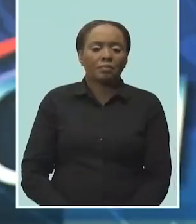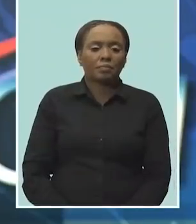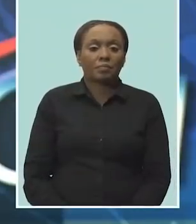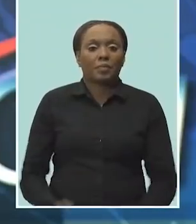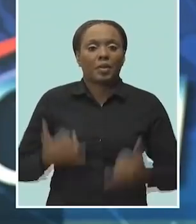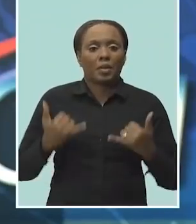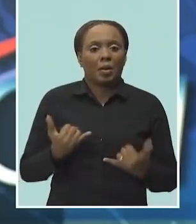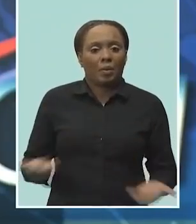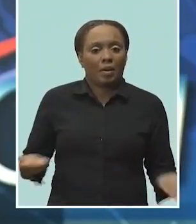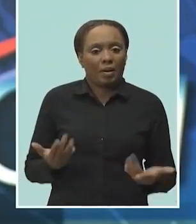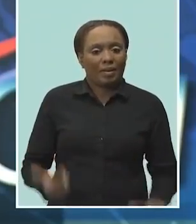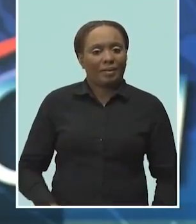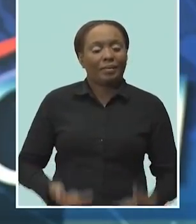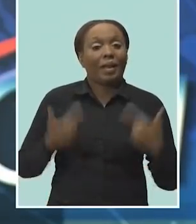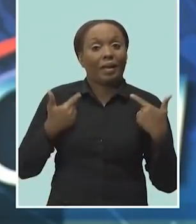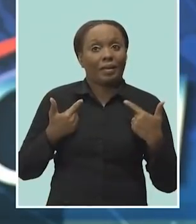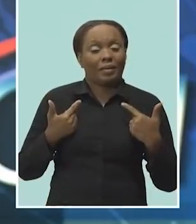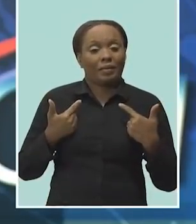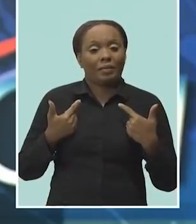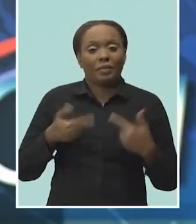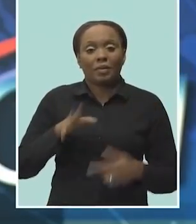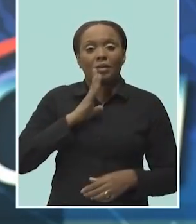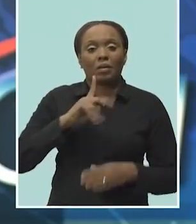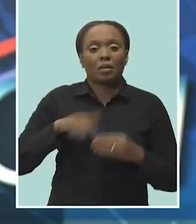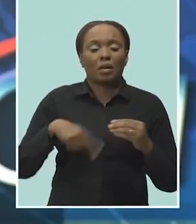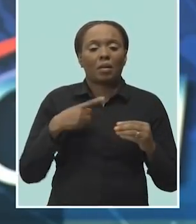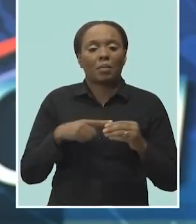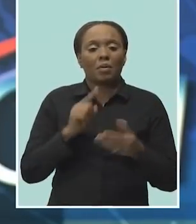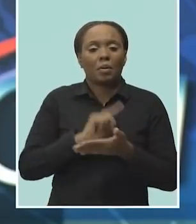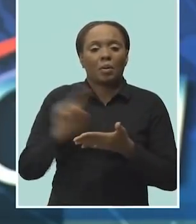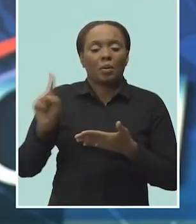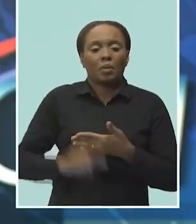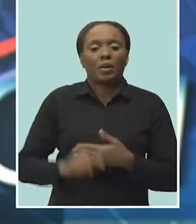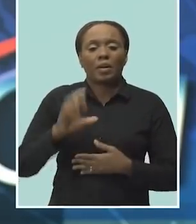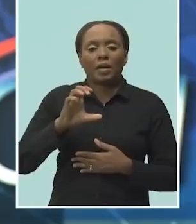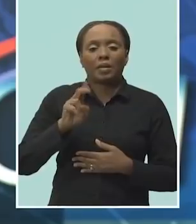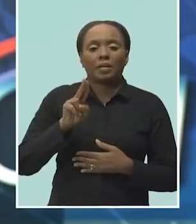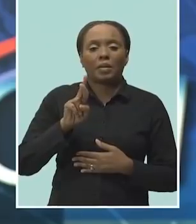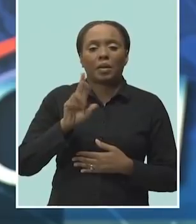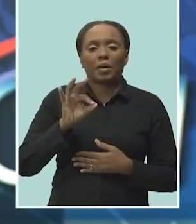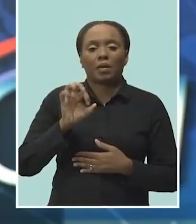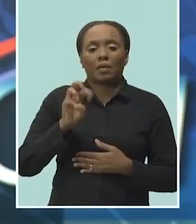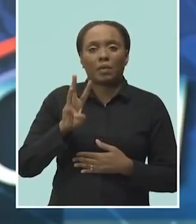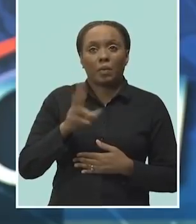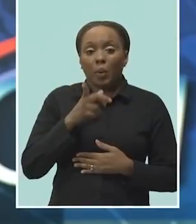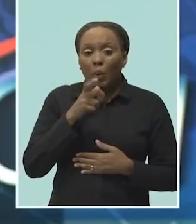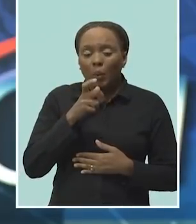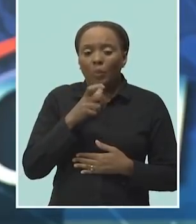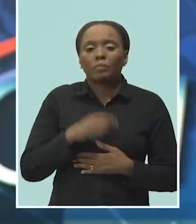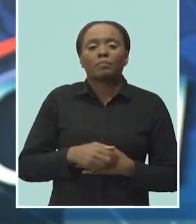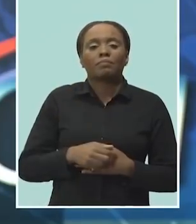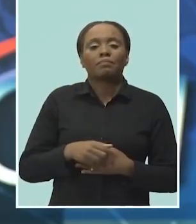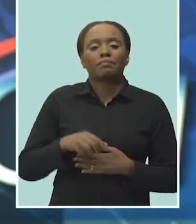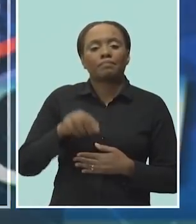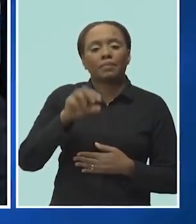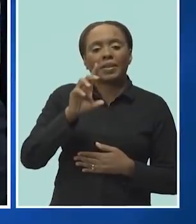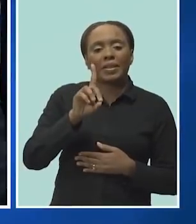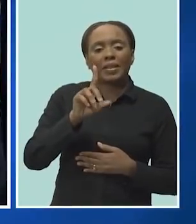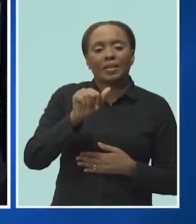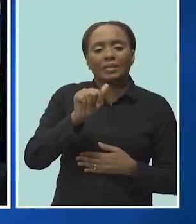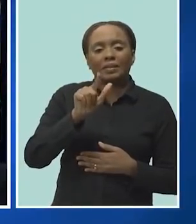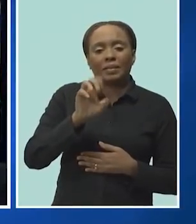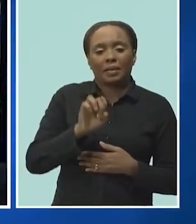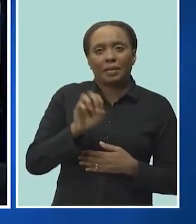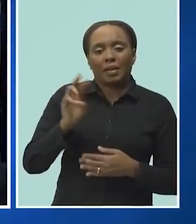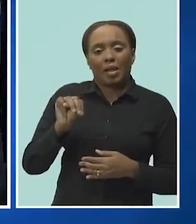Joining us live now to talk about the reinforcement of this weekend's curfew is the Attorney General and Minister of Legal Affairs, Mr. Dale Marshall. Good